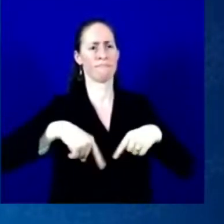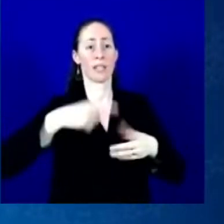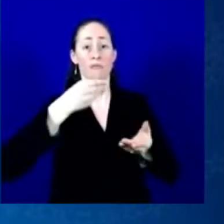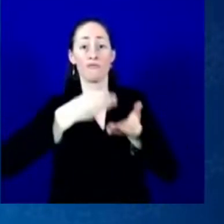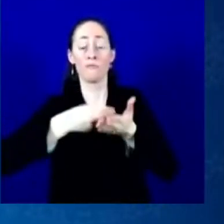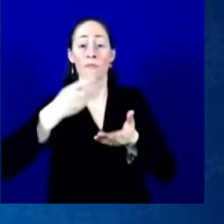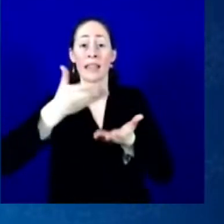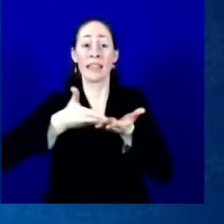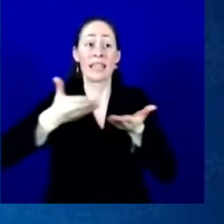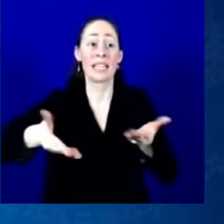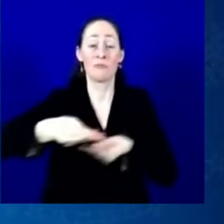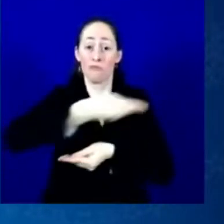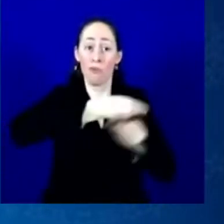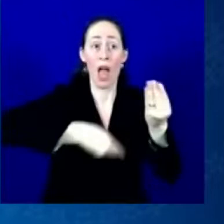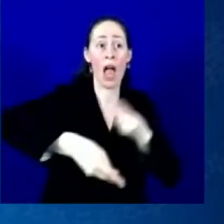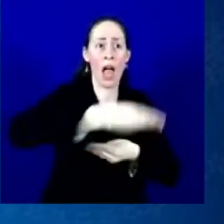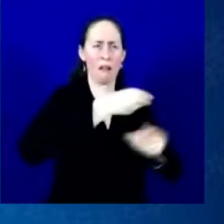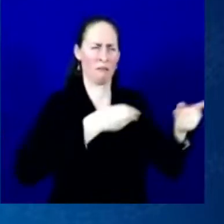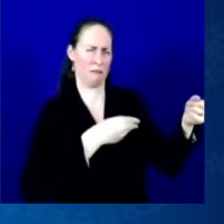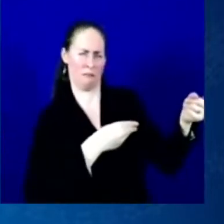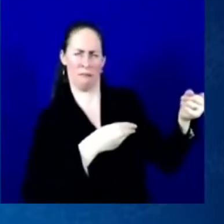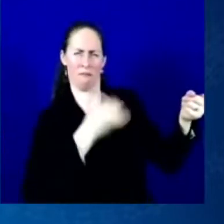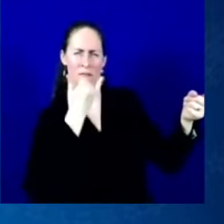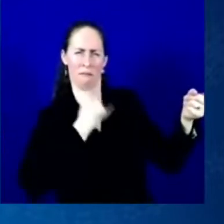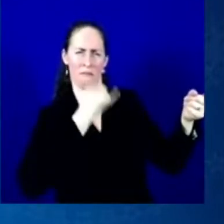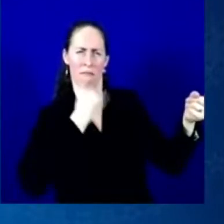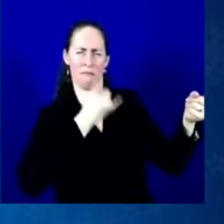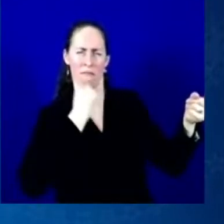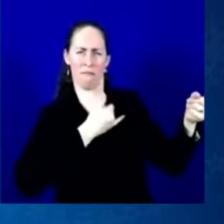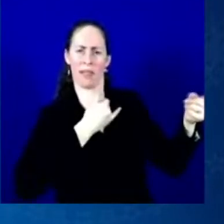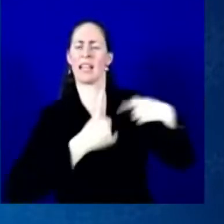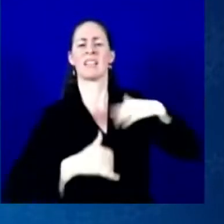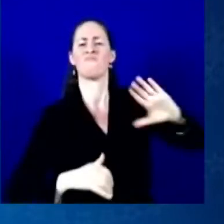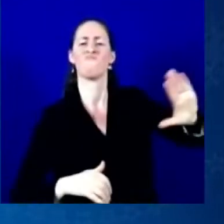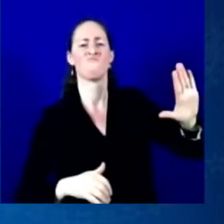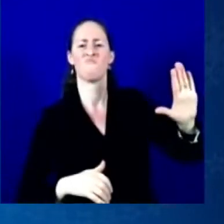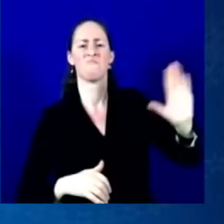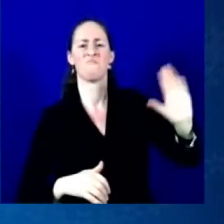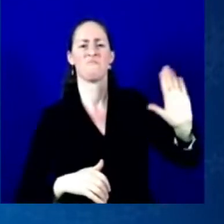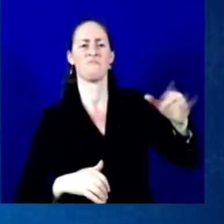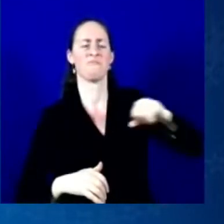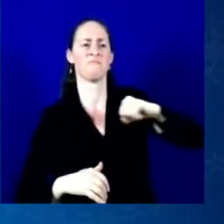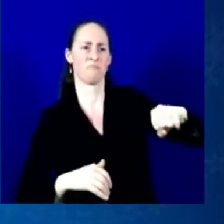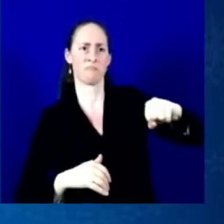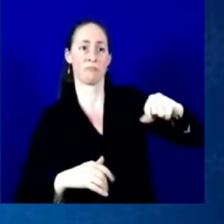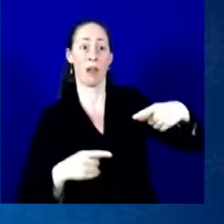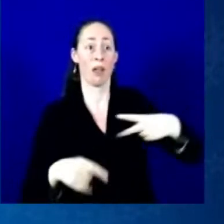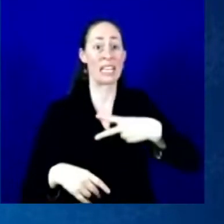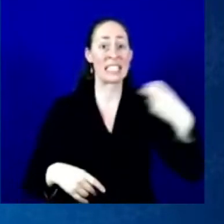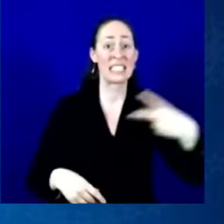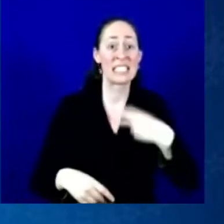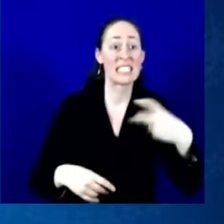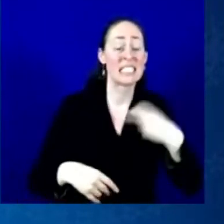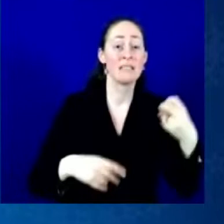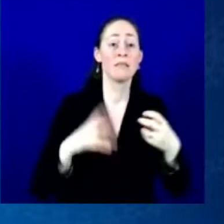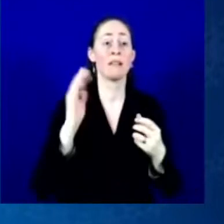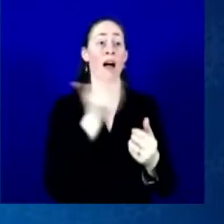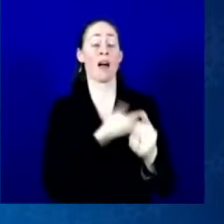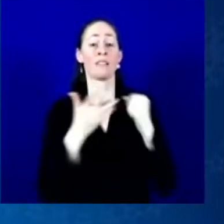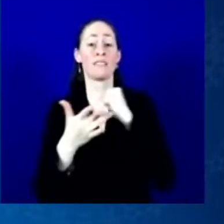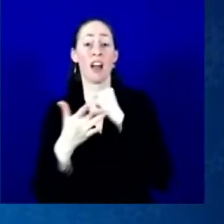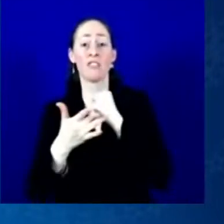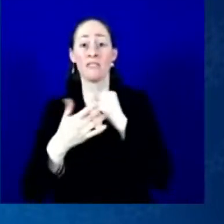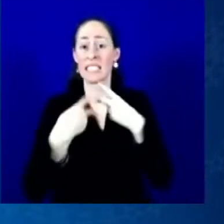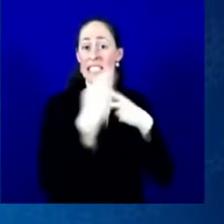-state-owned operations and enterprises, and the theft of American technology and intellectual property. I also told